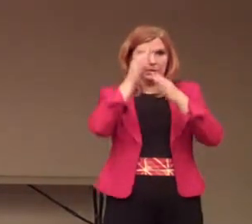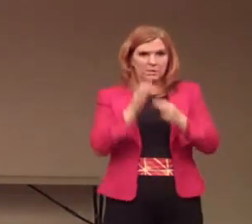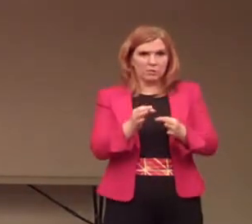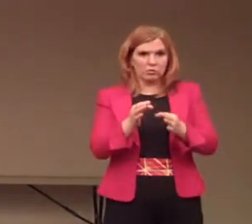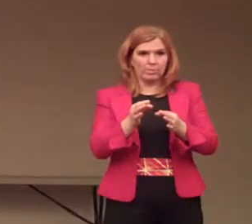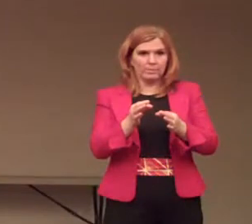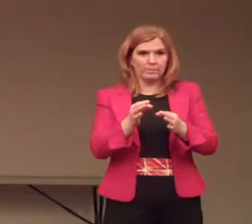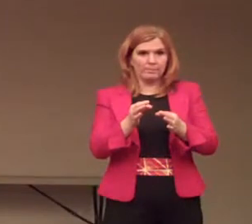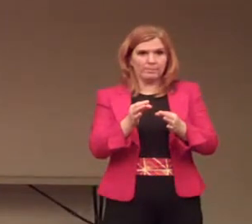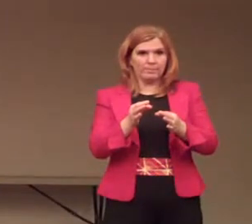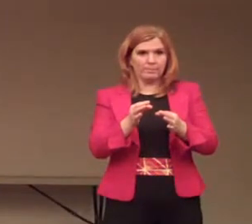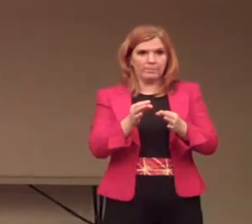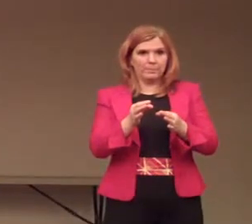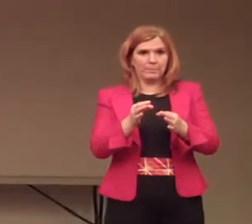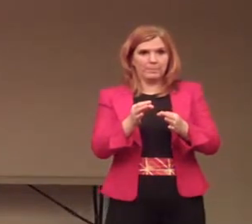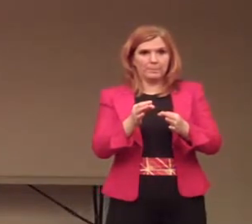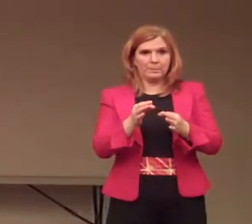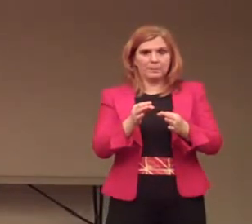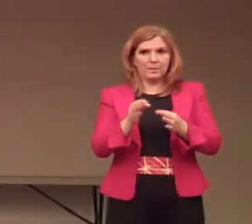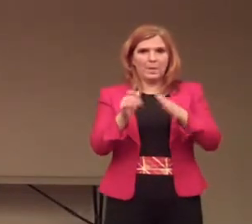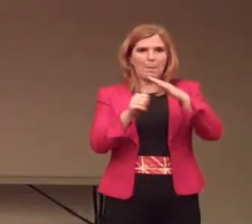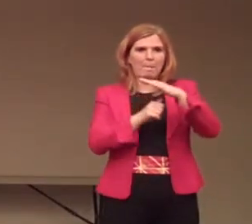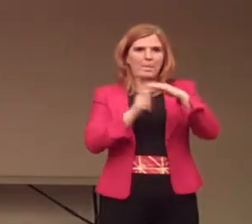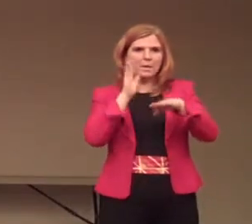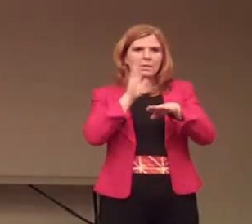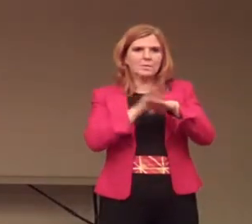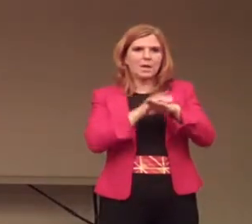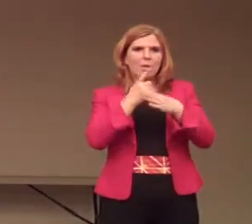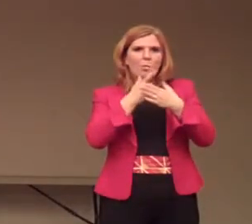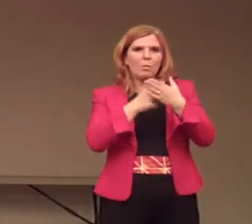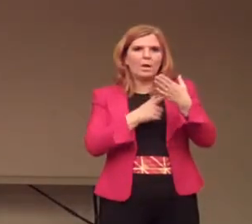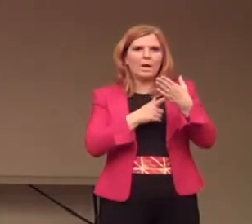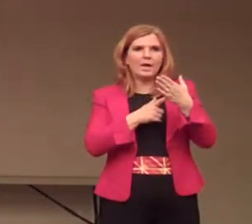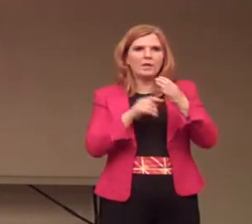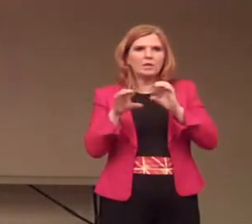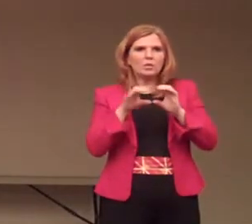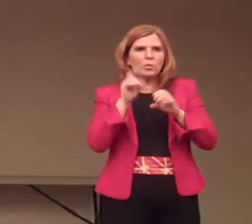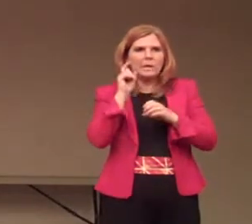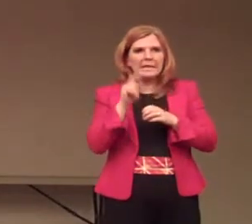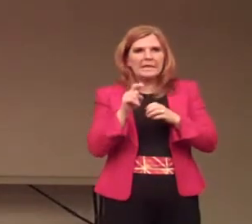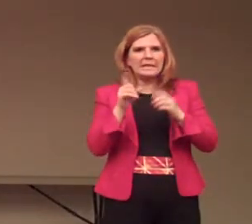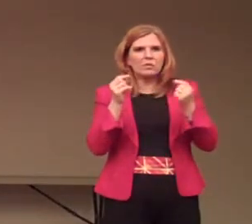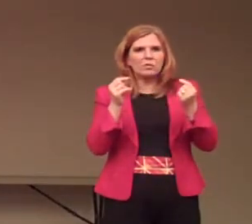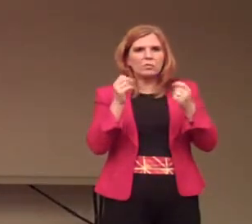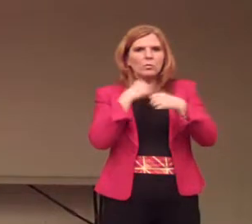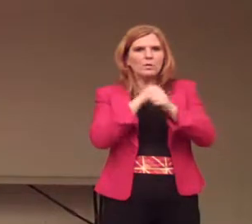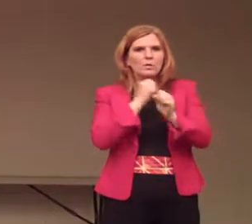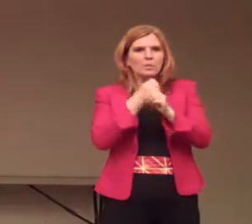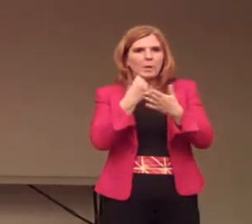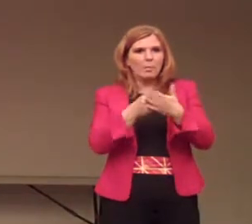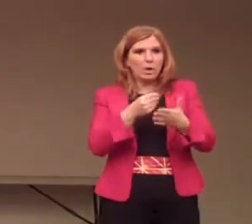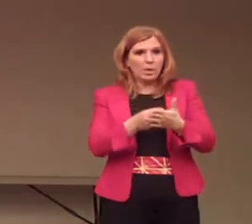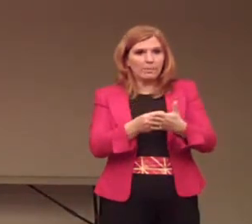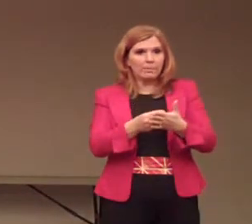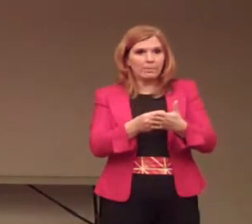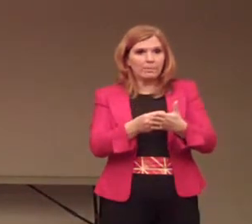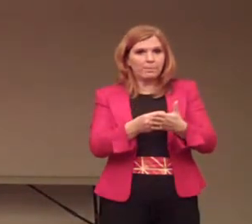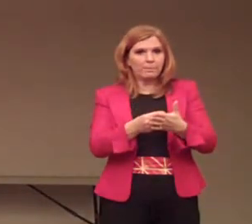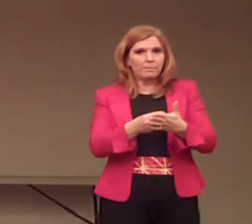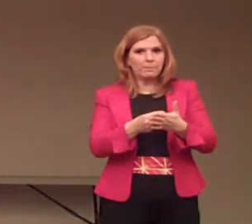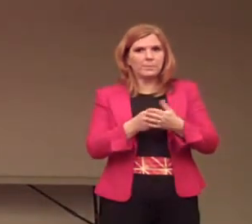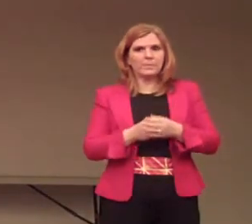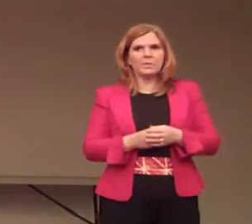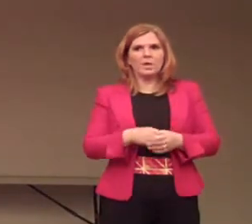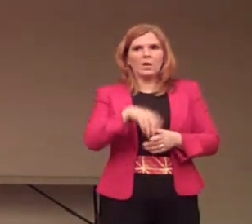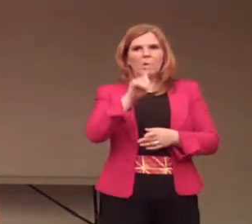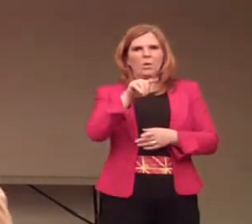based upon what do I need to do to make money. You know,